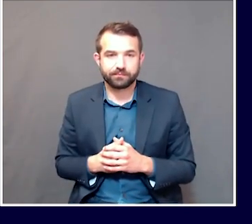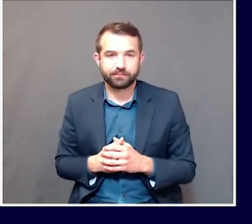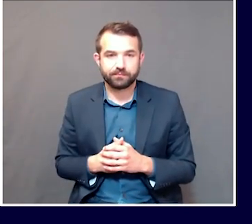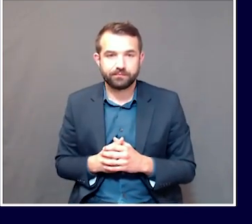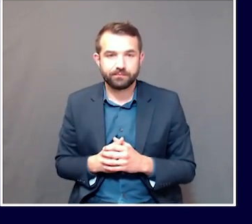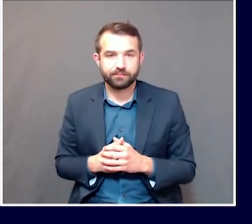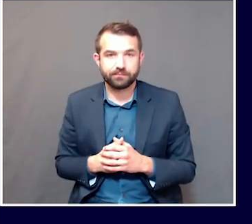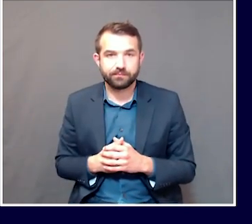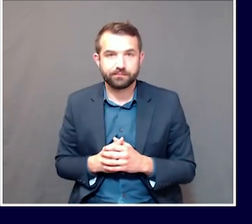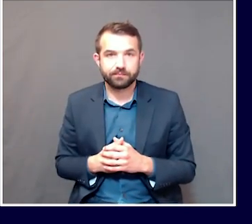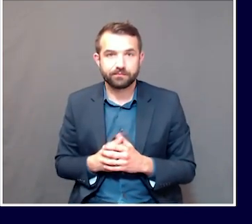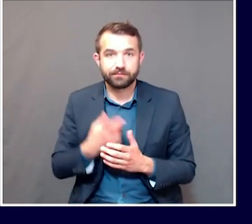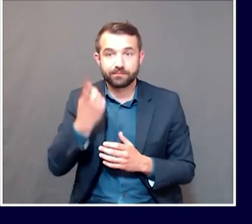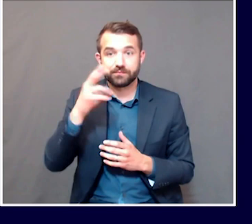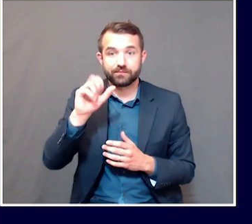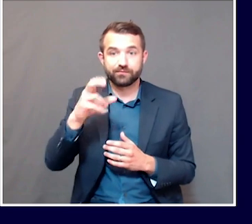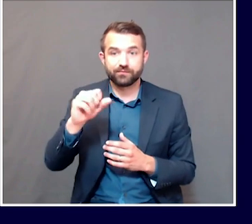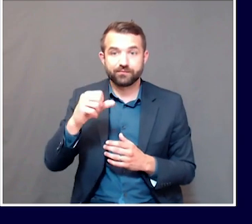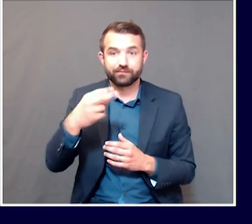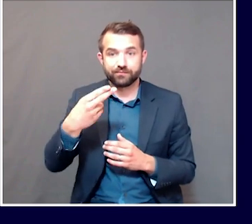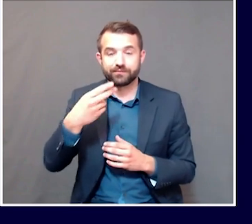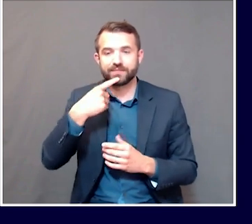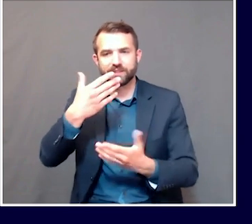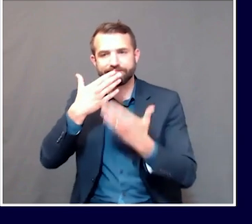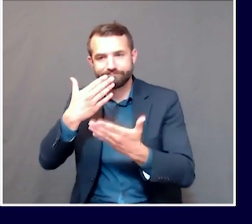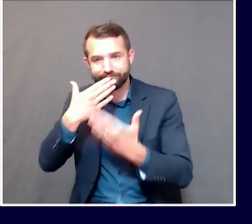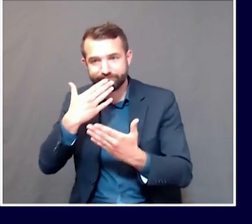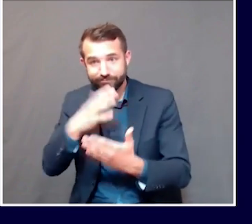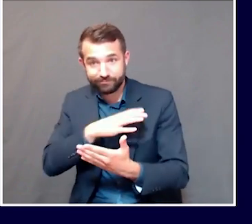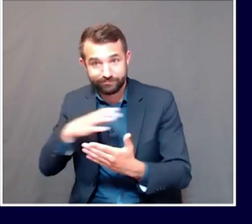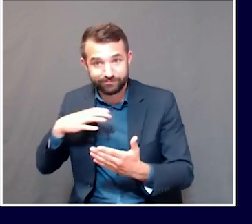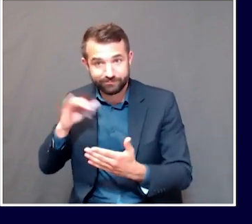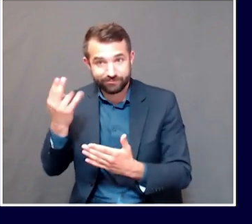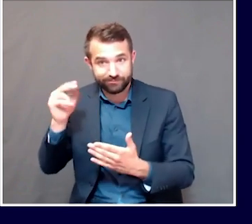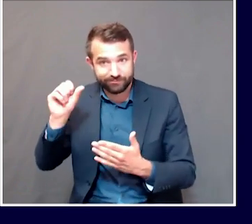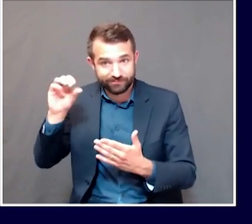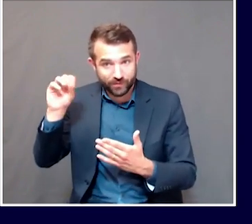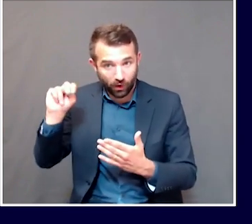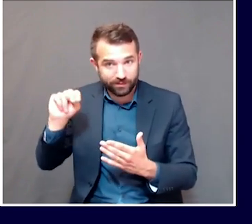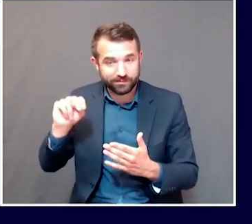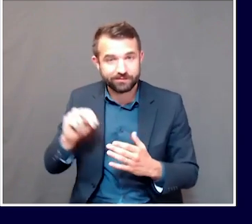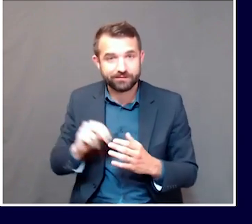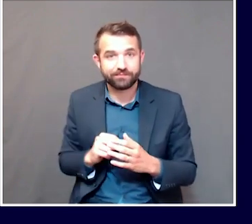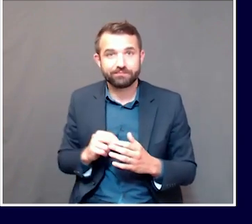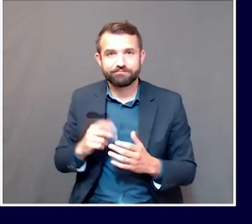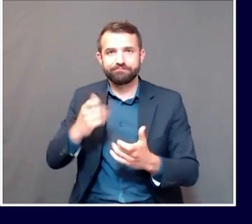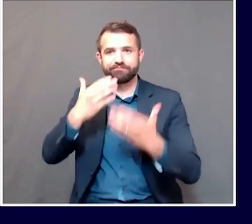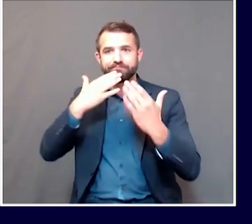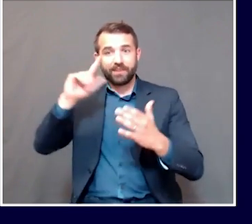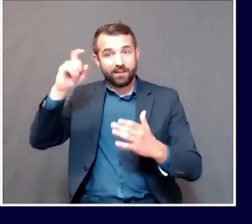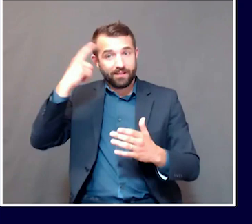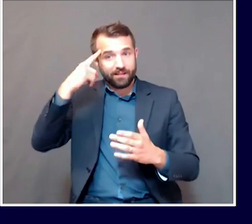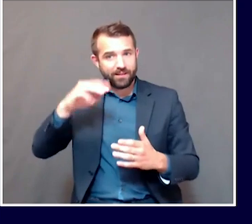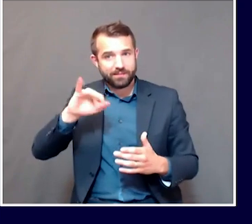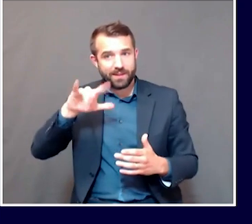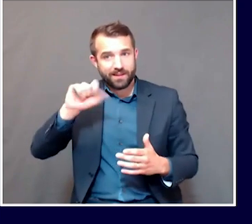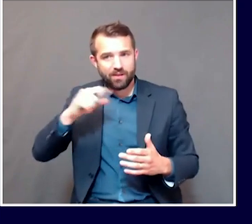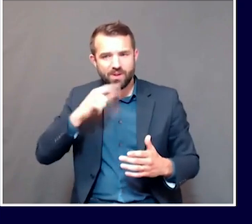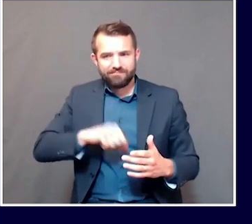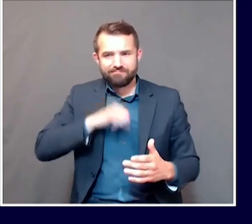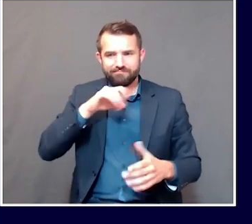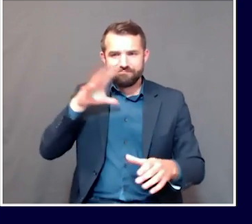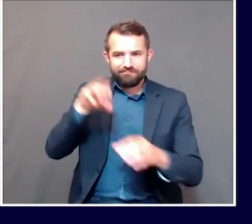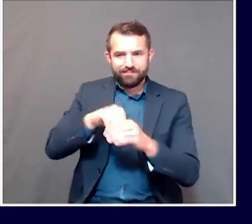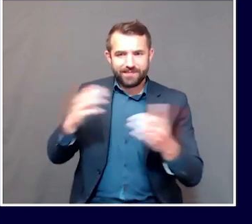Thank you. Commissioner Johnson? Thank you, Governor. It's certainly an honor to be part of the administration in this really difficult time as we try to